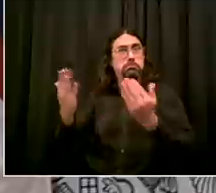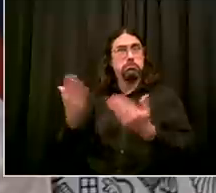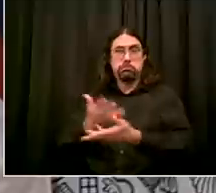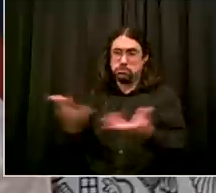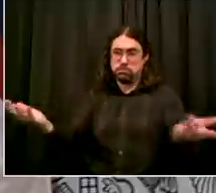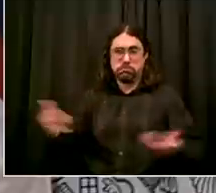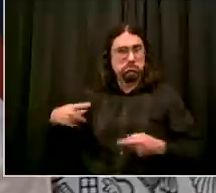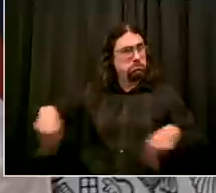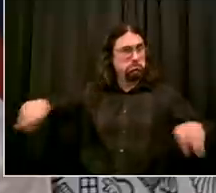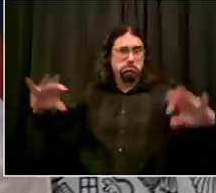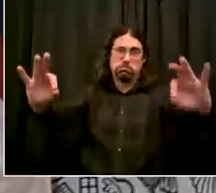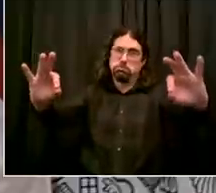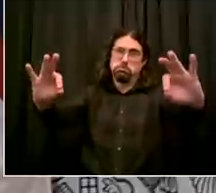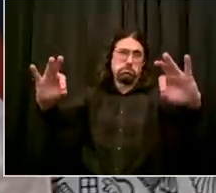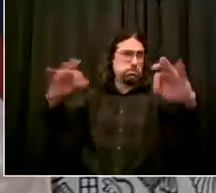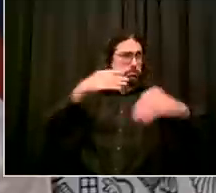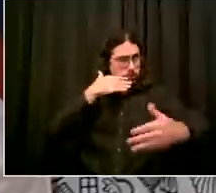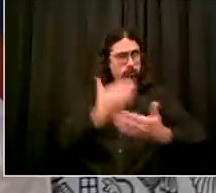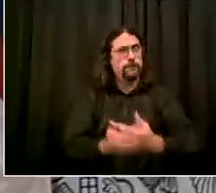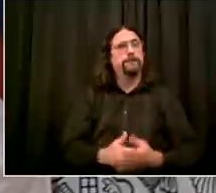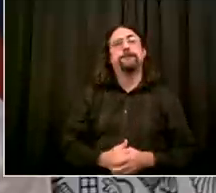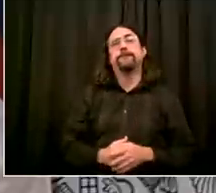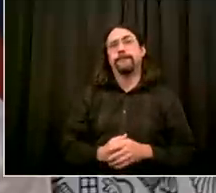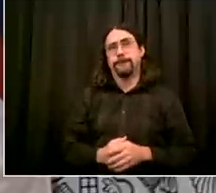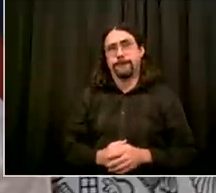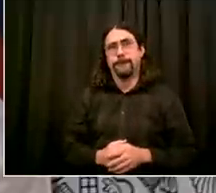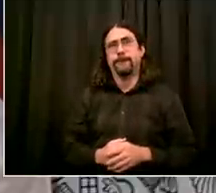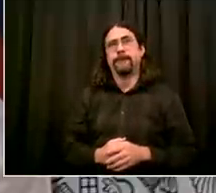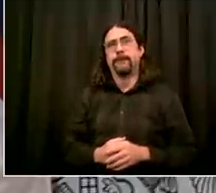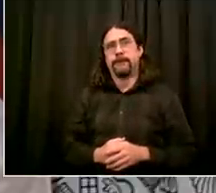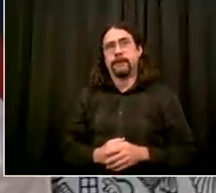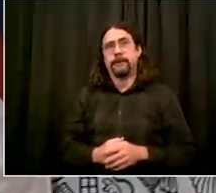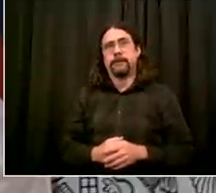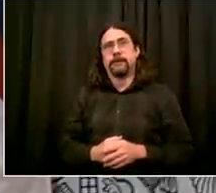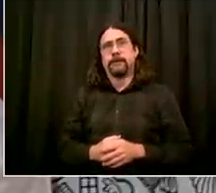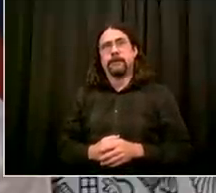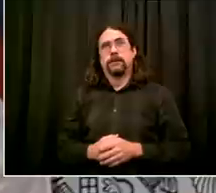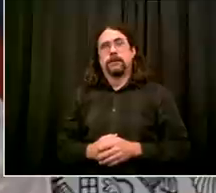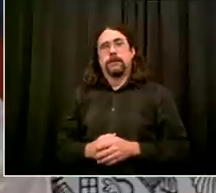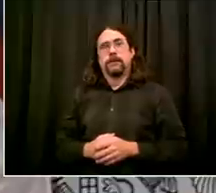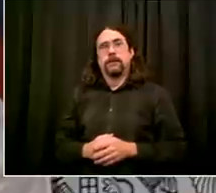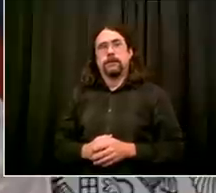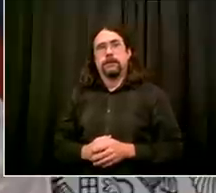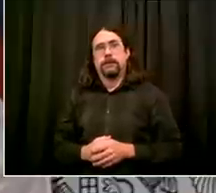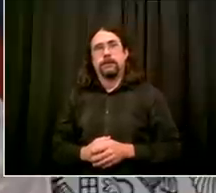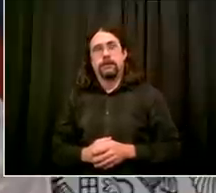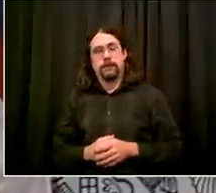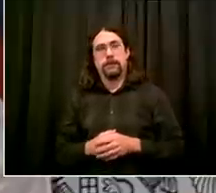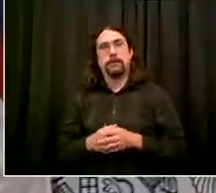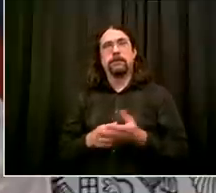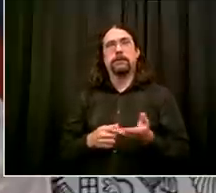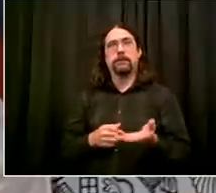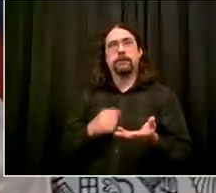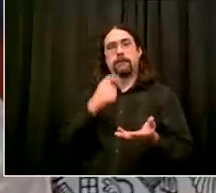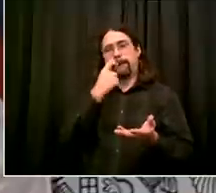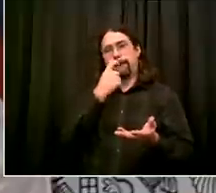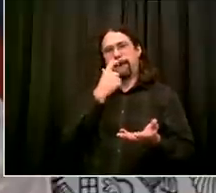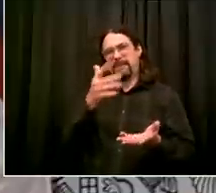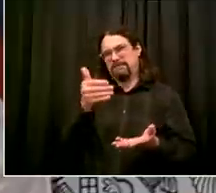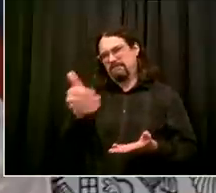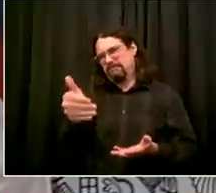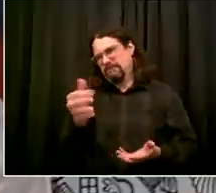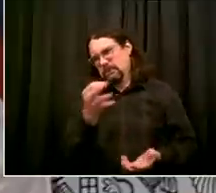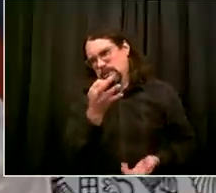we keep developing that model out but the approach works and i feel good that we'll have the people we need when we need them